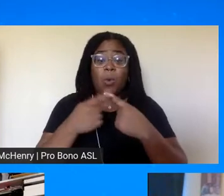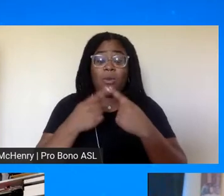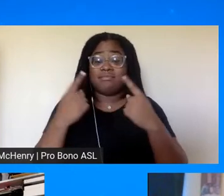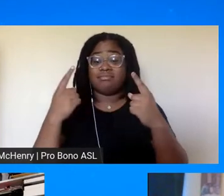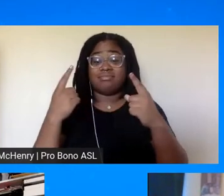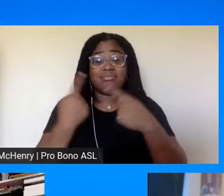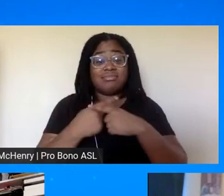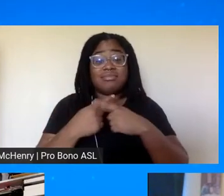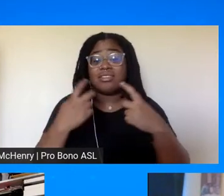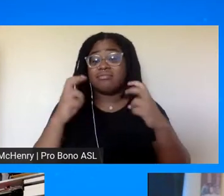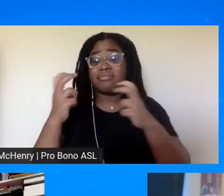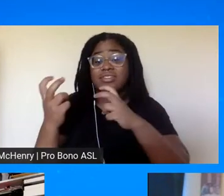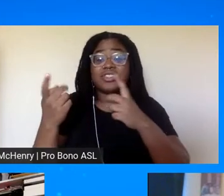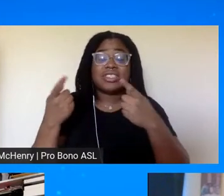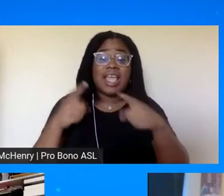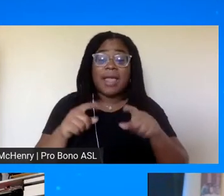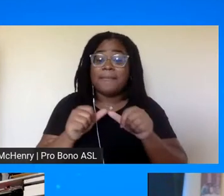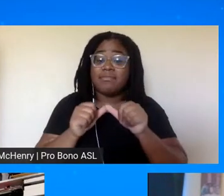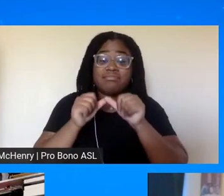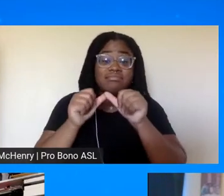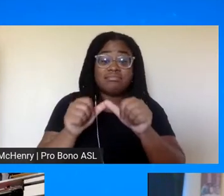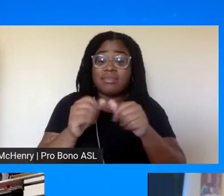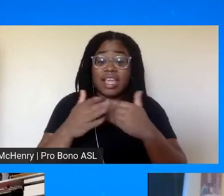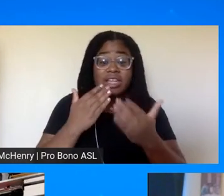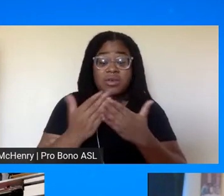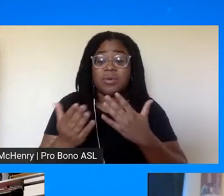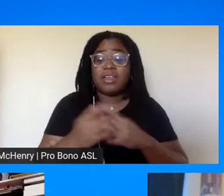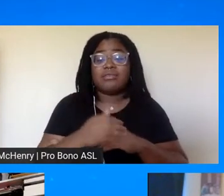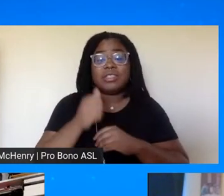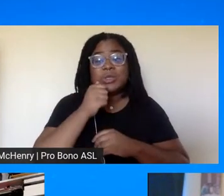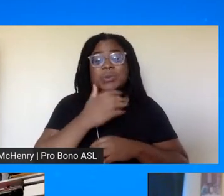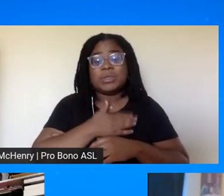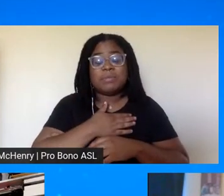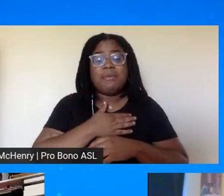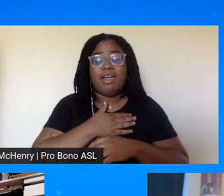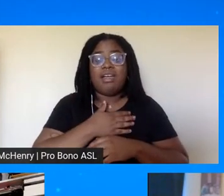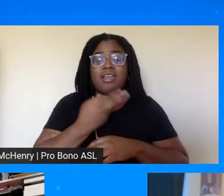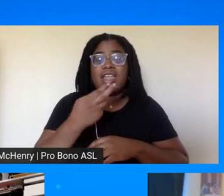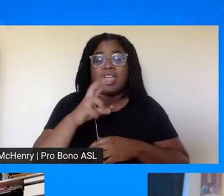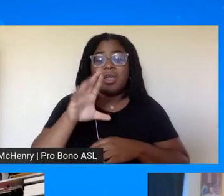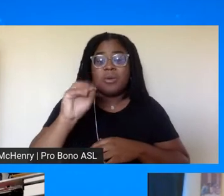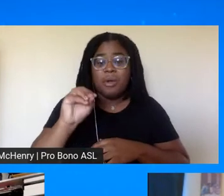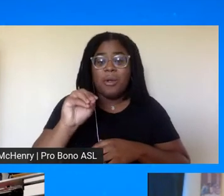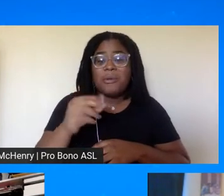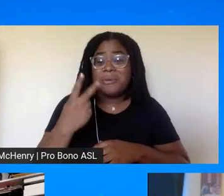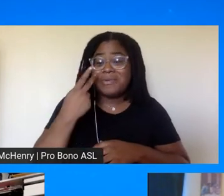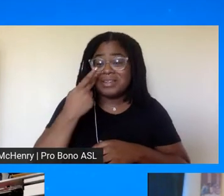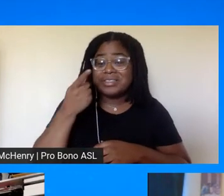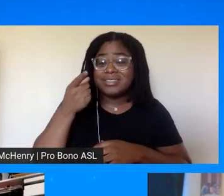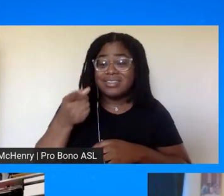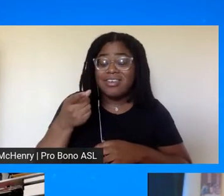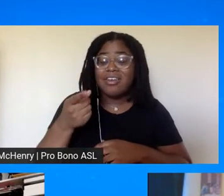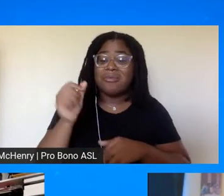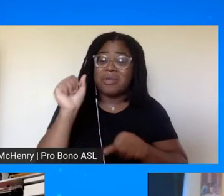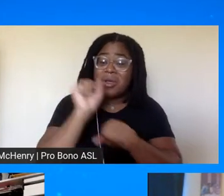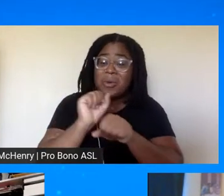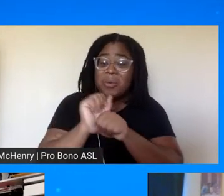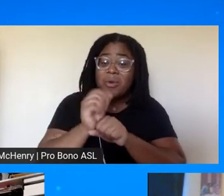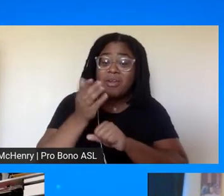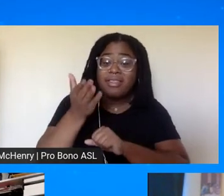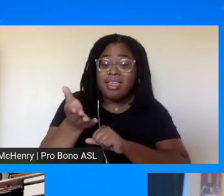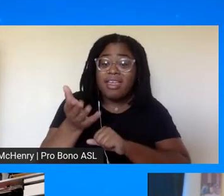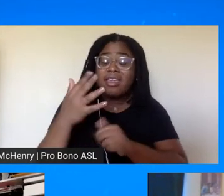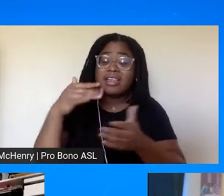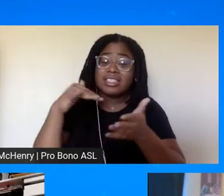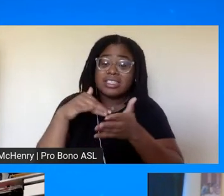and consistent and so she was uh she was my hero because i've seen when i worked there when i studied there with her and then i